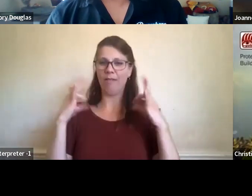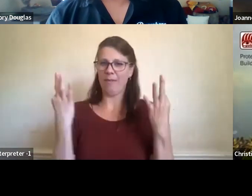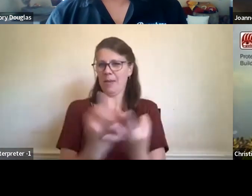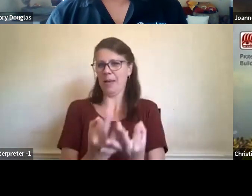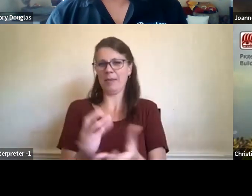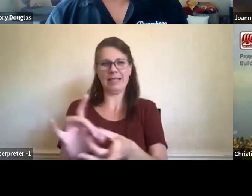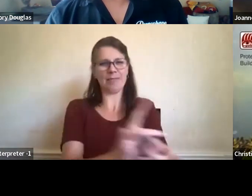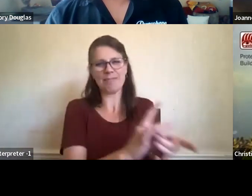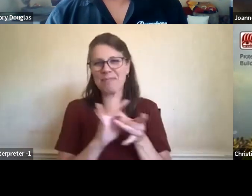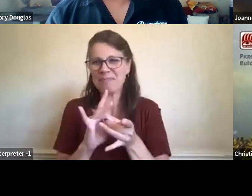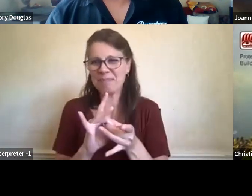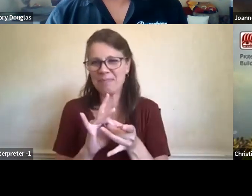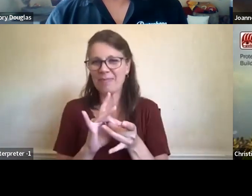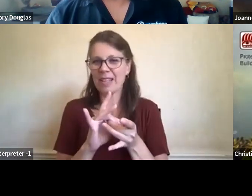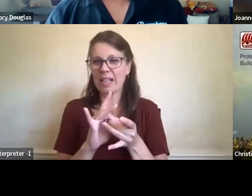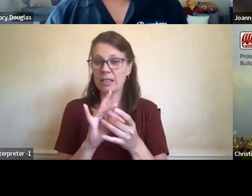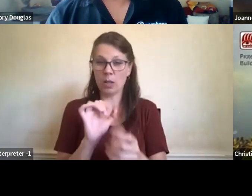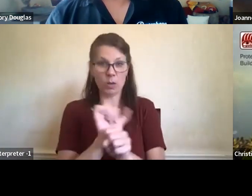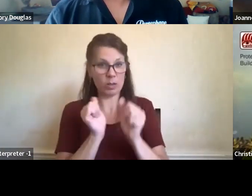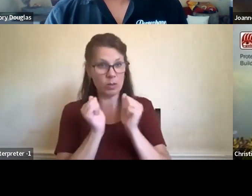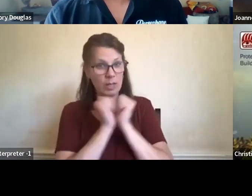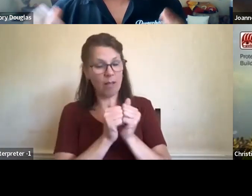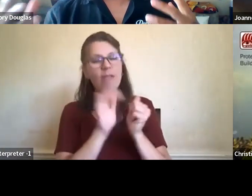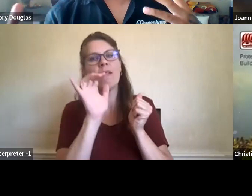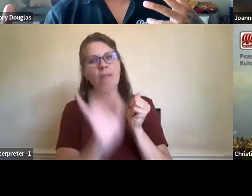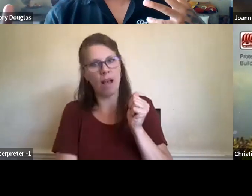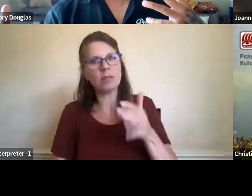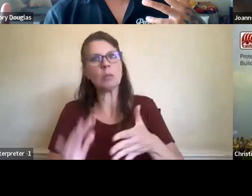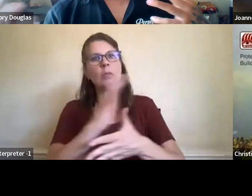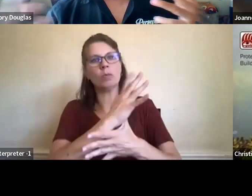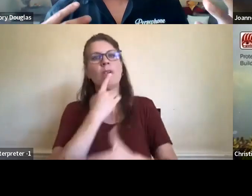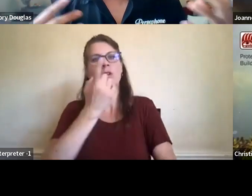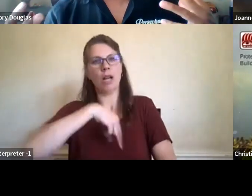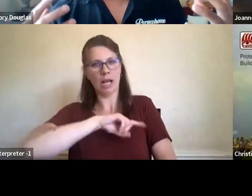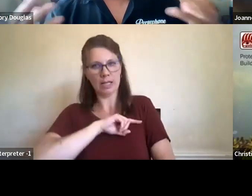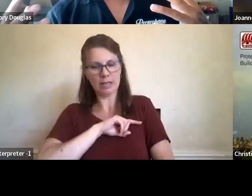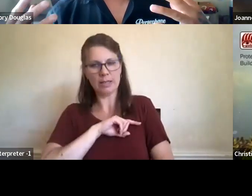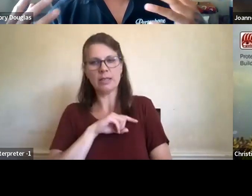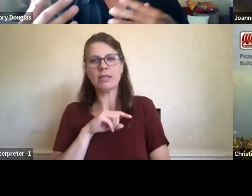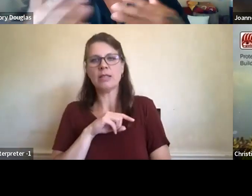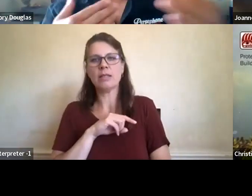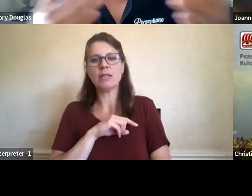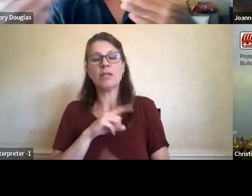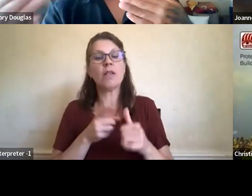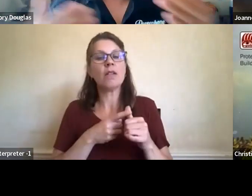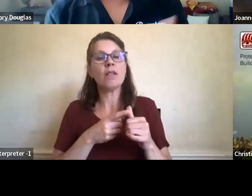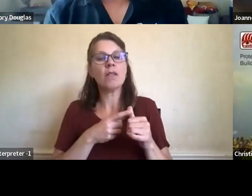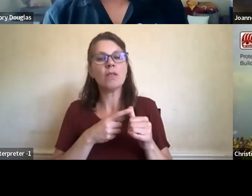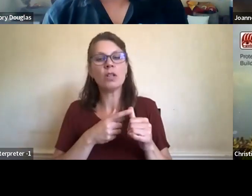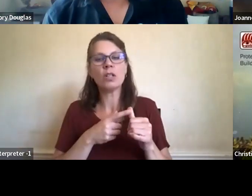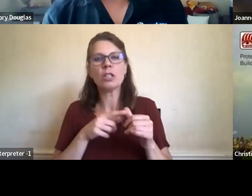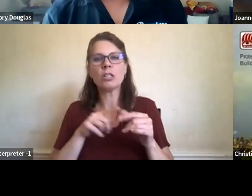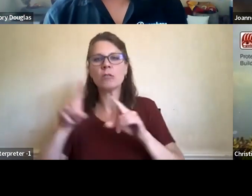together has been, you know, a top priority, you know, how do we gain knowledge, exchange